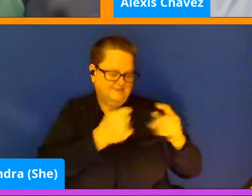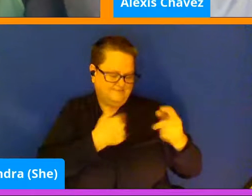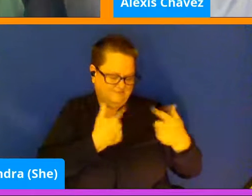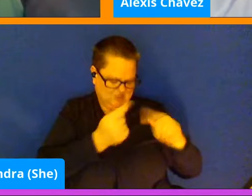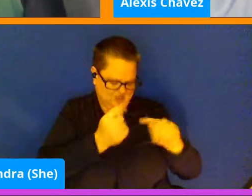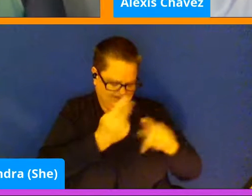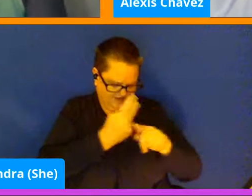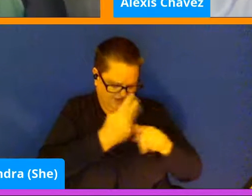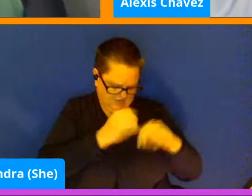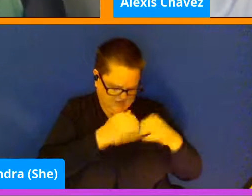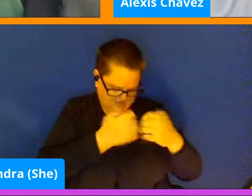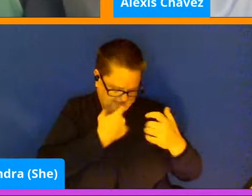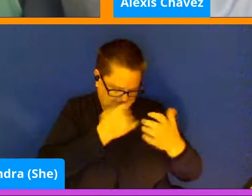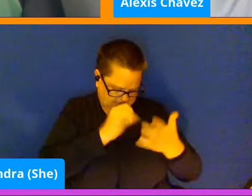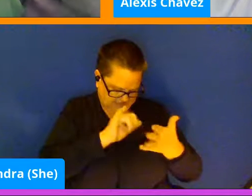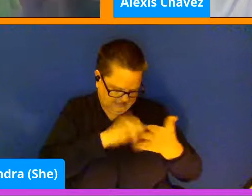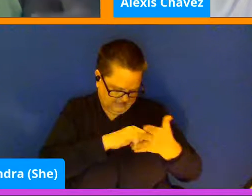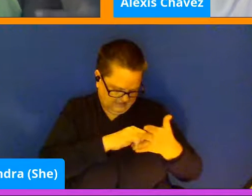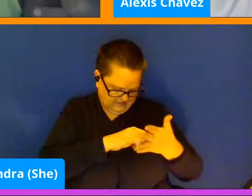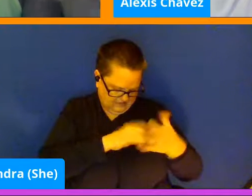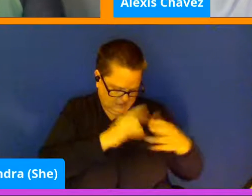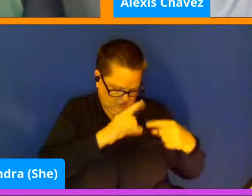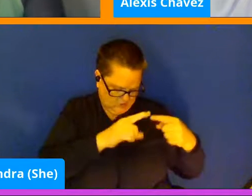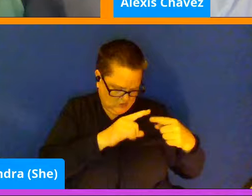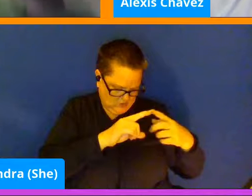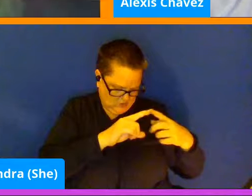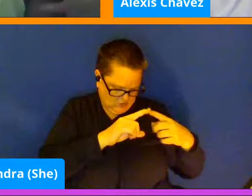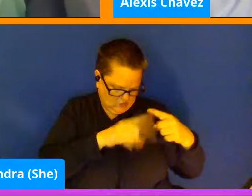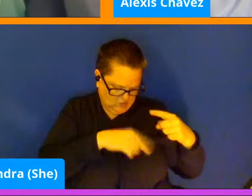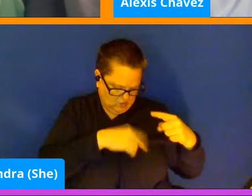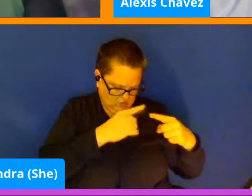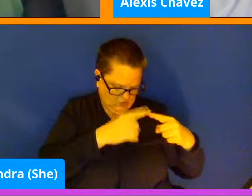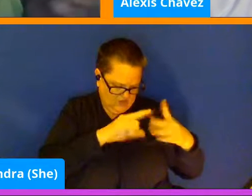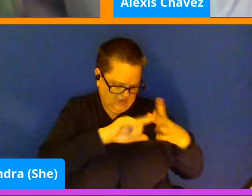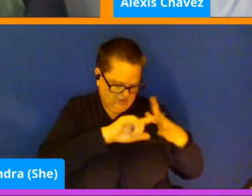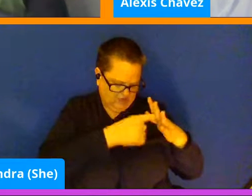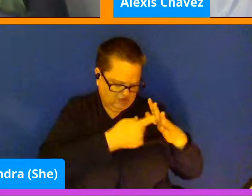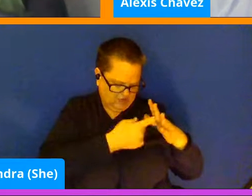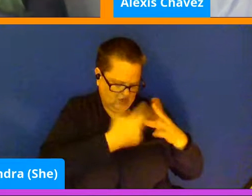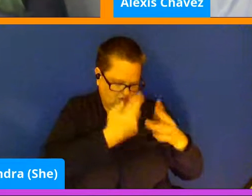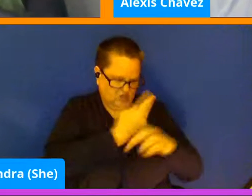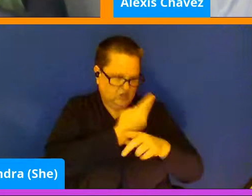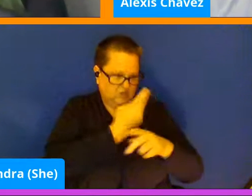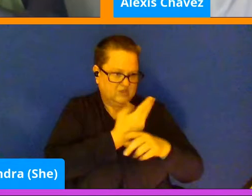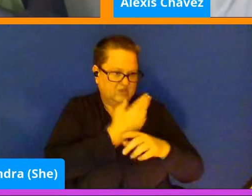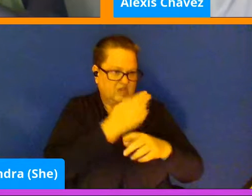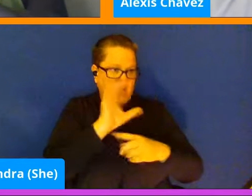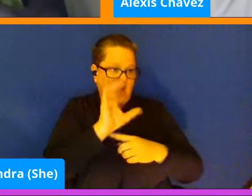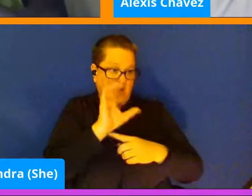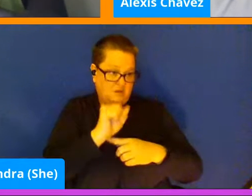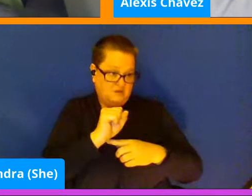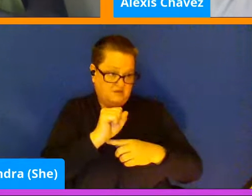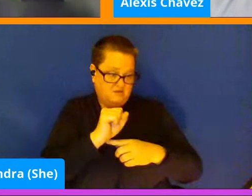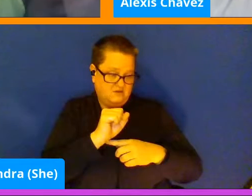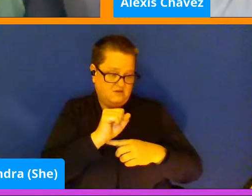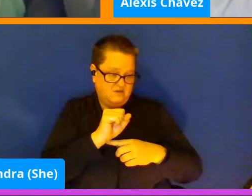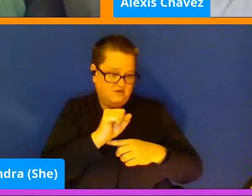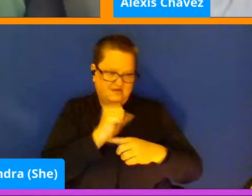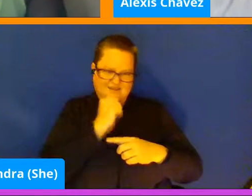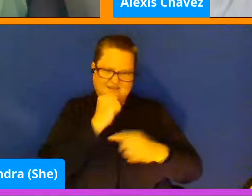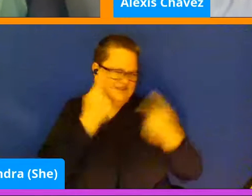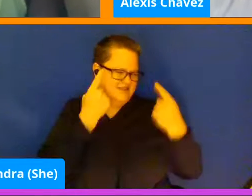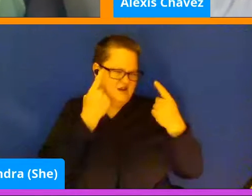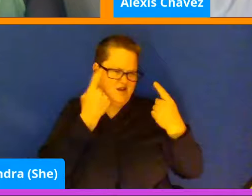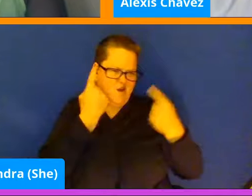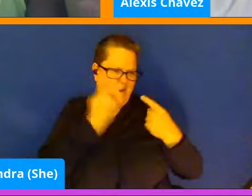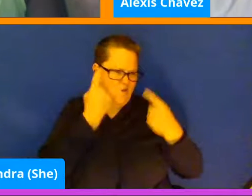Because when you start doing, utilizing a coping skill, it doesn't always work right away. And